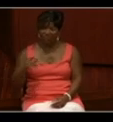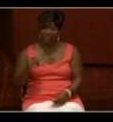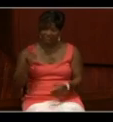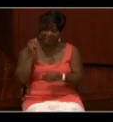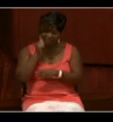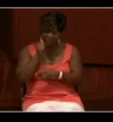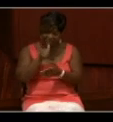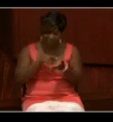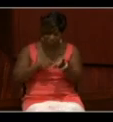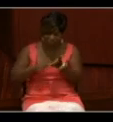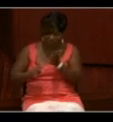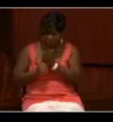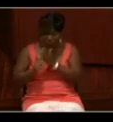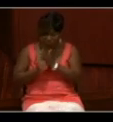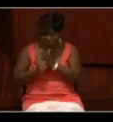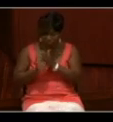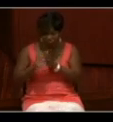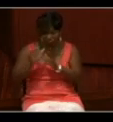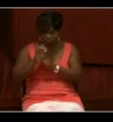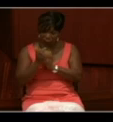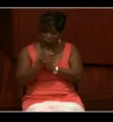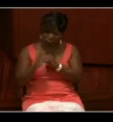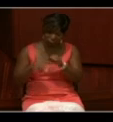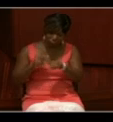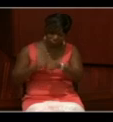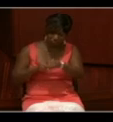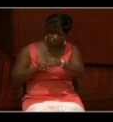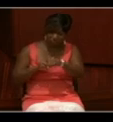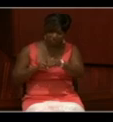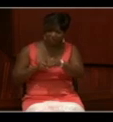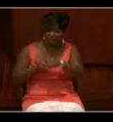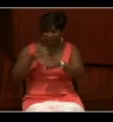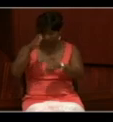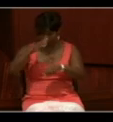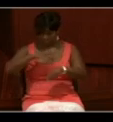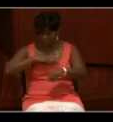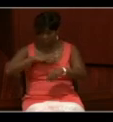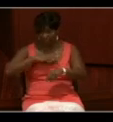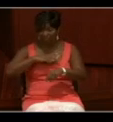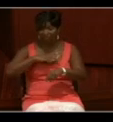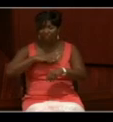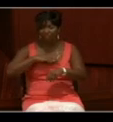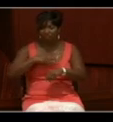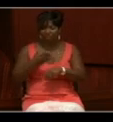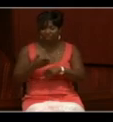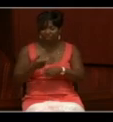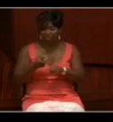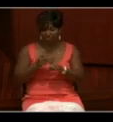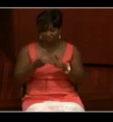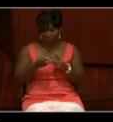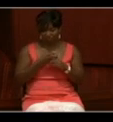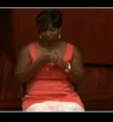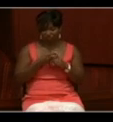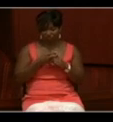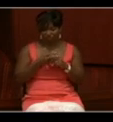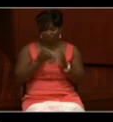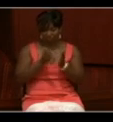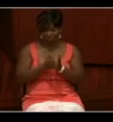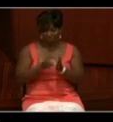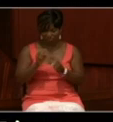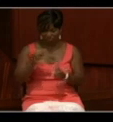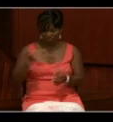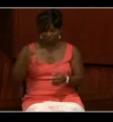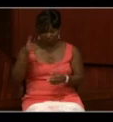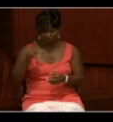magazines. Conditions normal. Following named men were reported on board from the recruiting ship San Francisco for